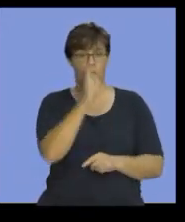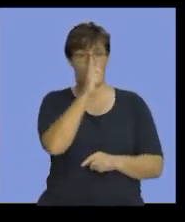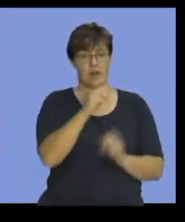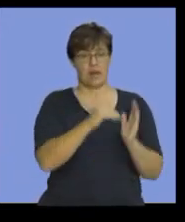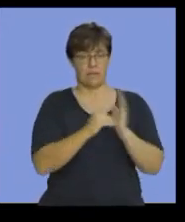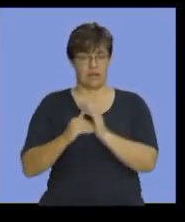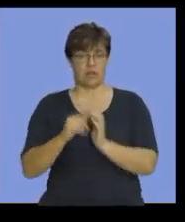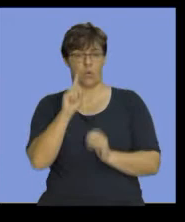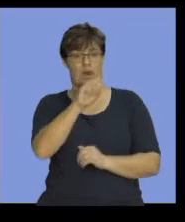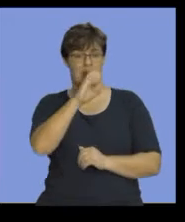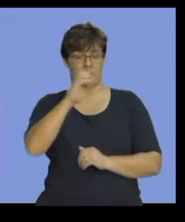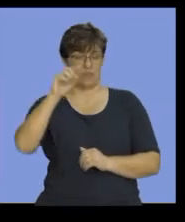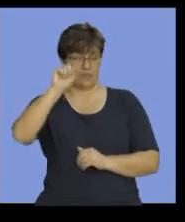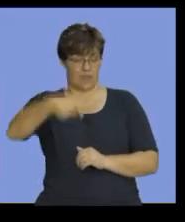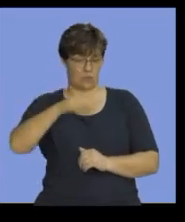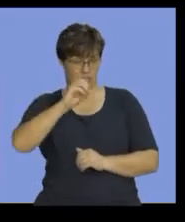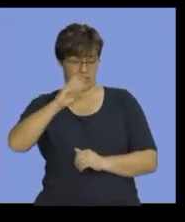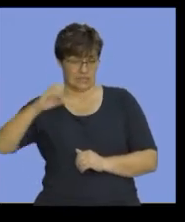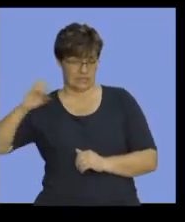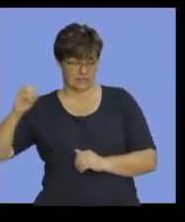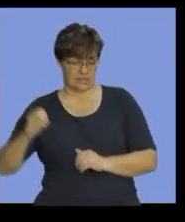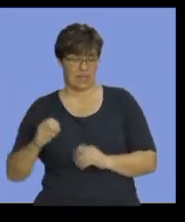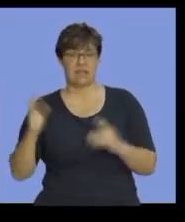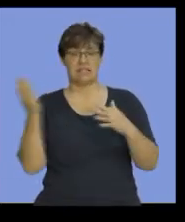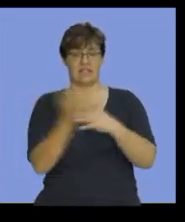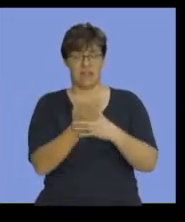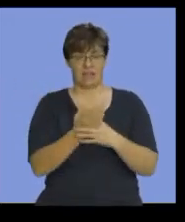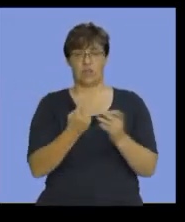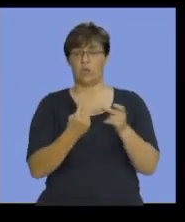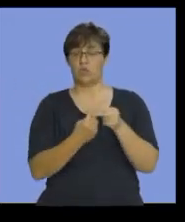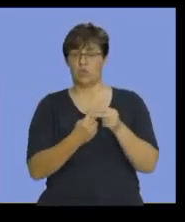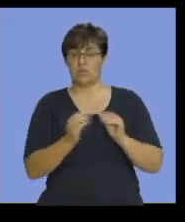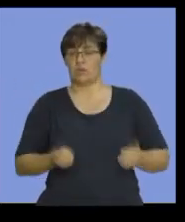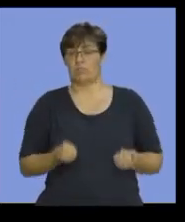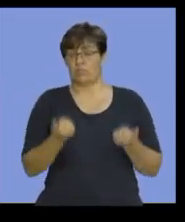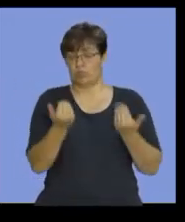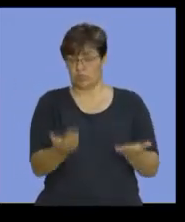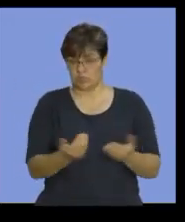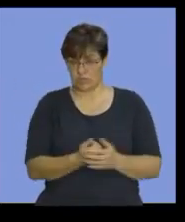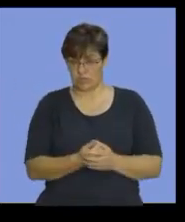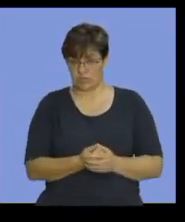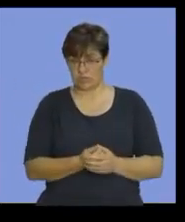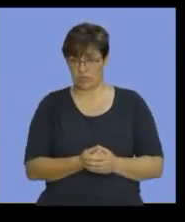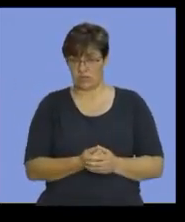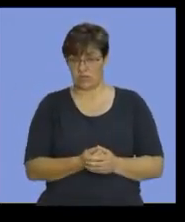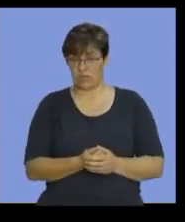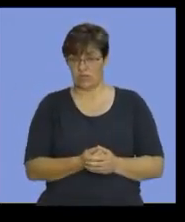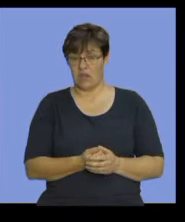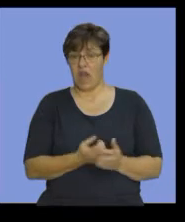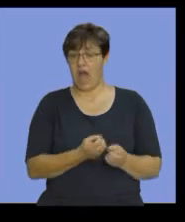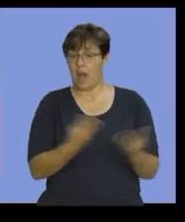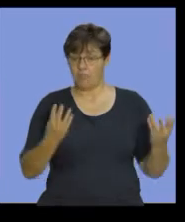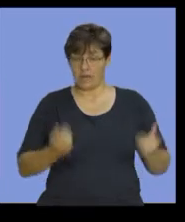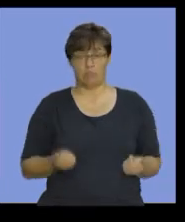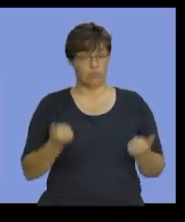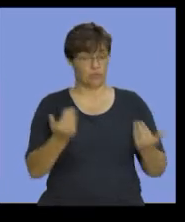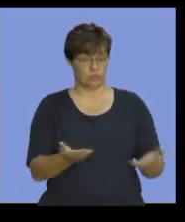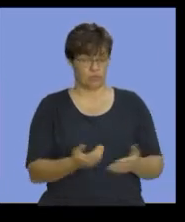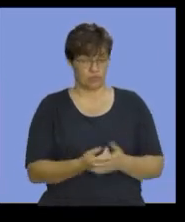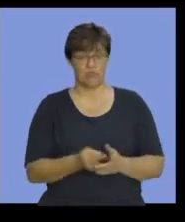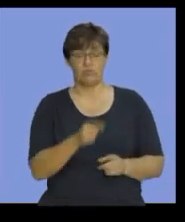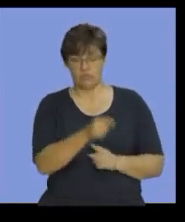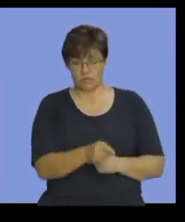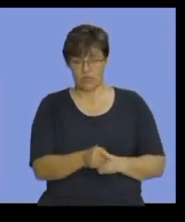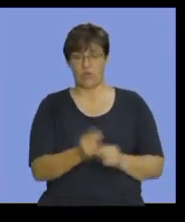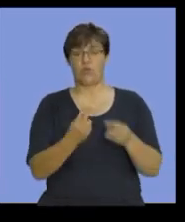,100,000, divided by the number of units you had produced. The number of units that you had produced to